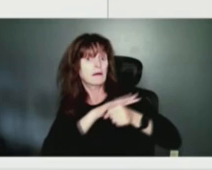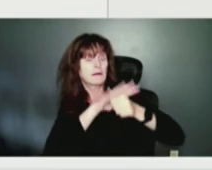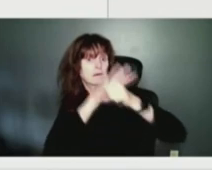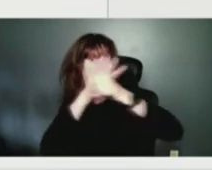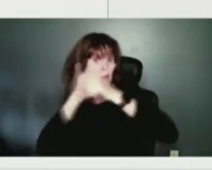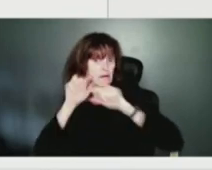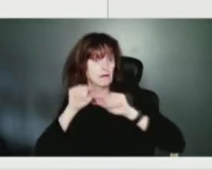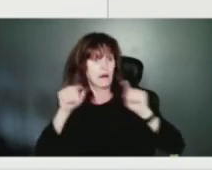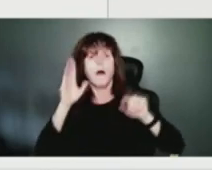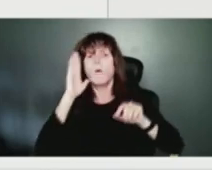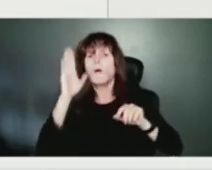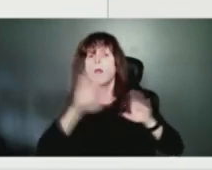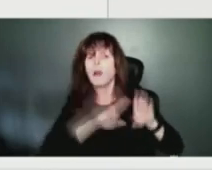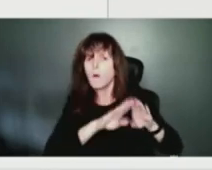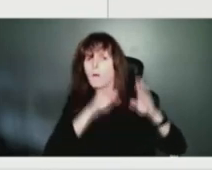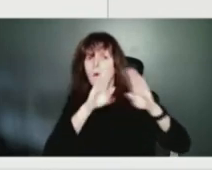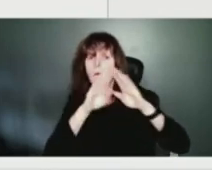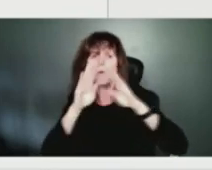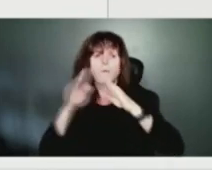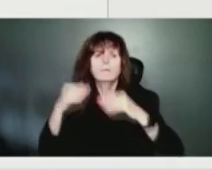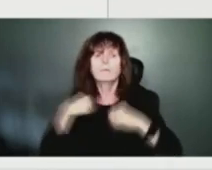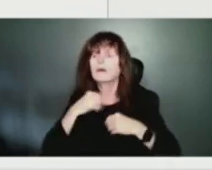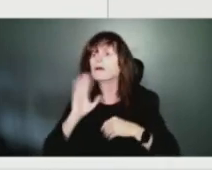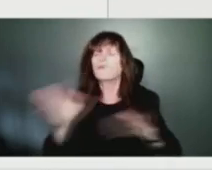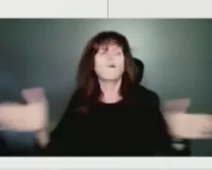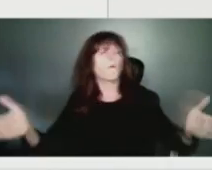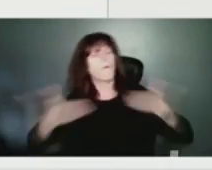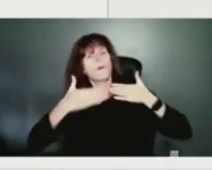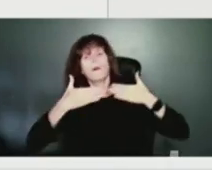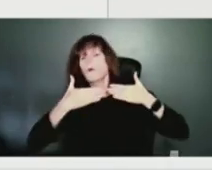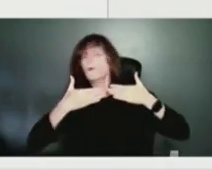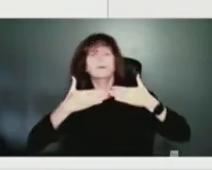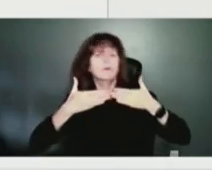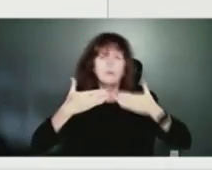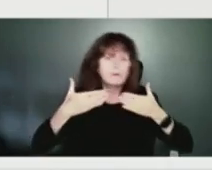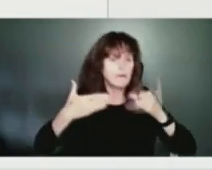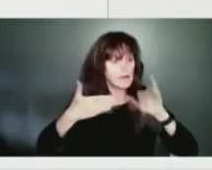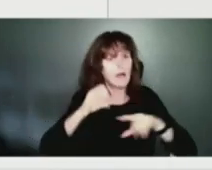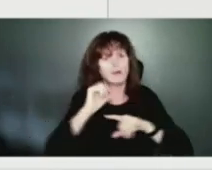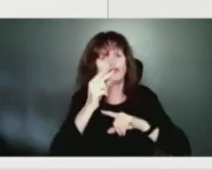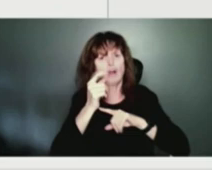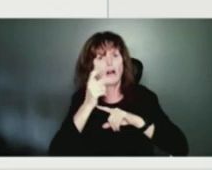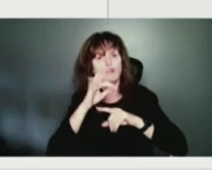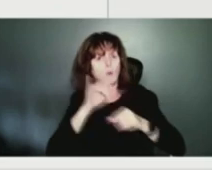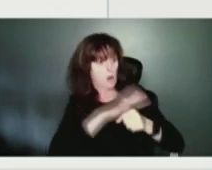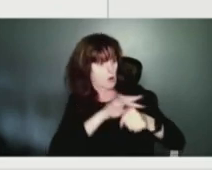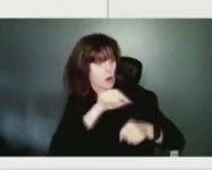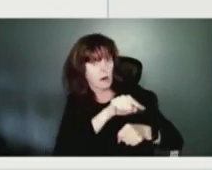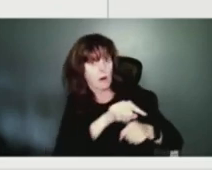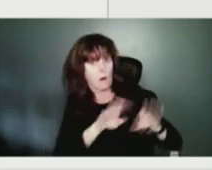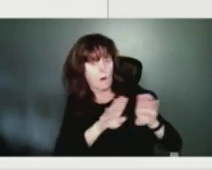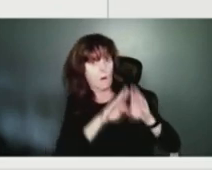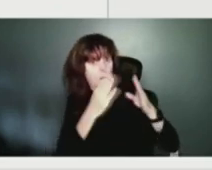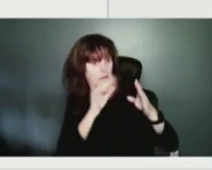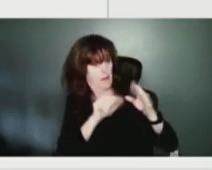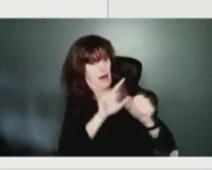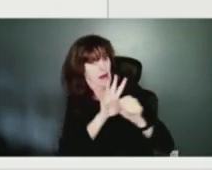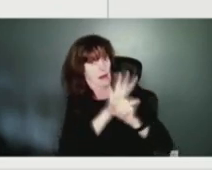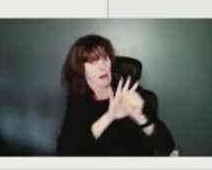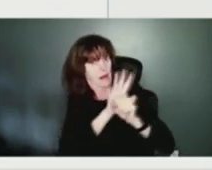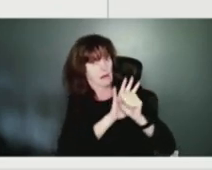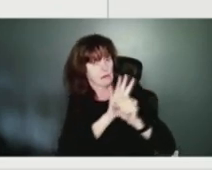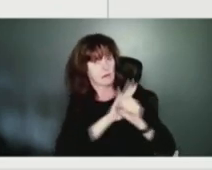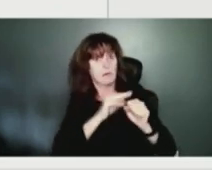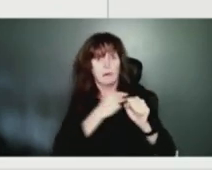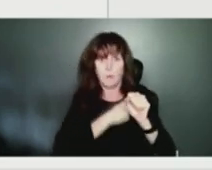to anyone who needs support. So if there is a shelter open in a municipality where anyone is coming because they've had to evacuate